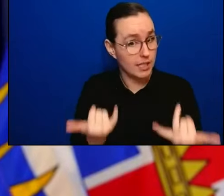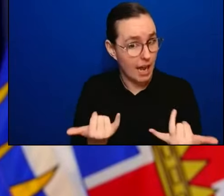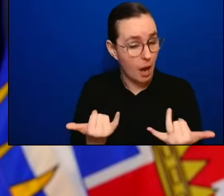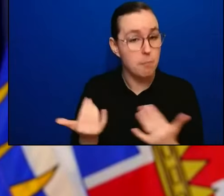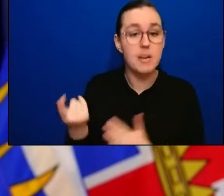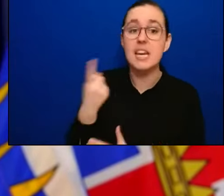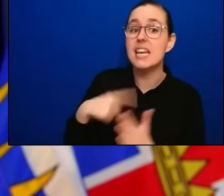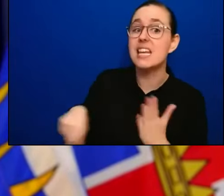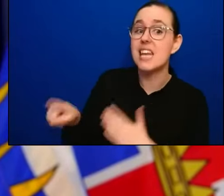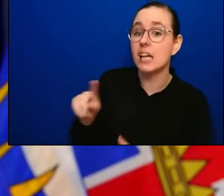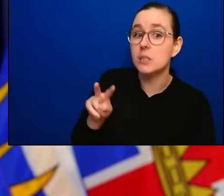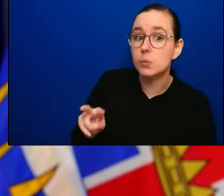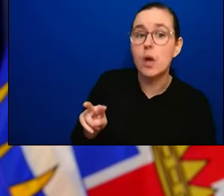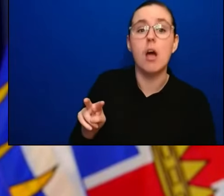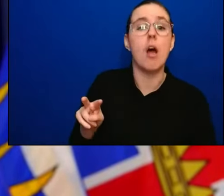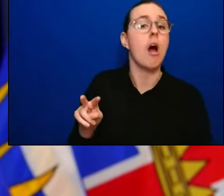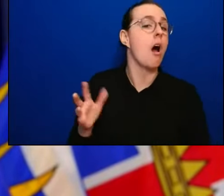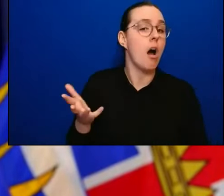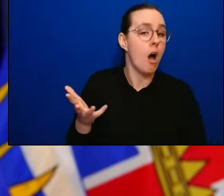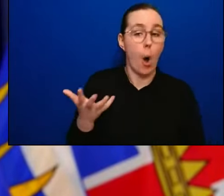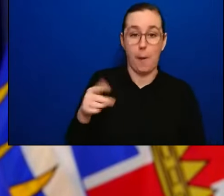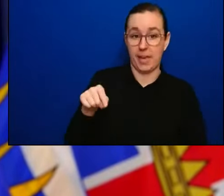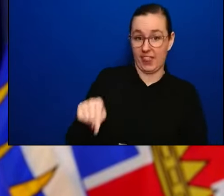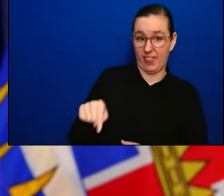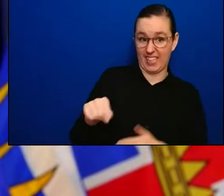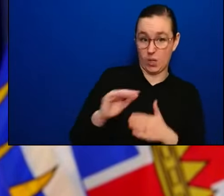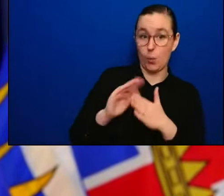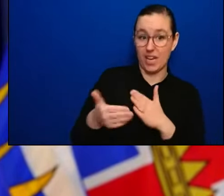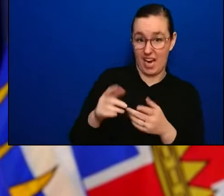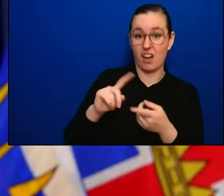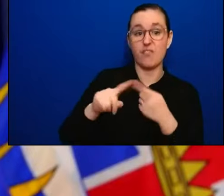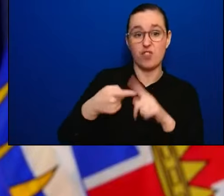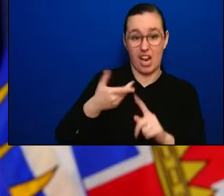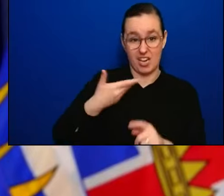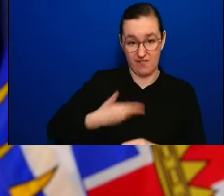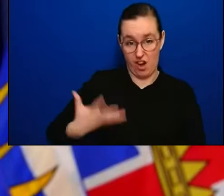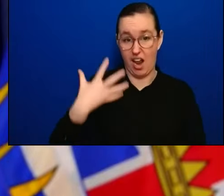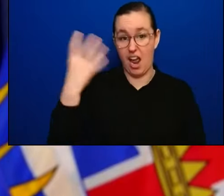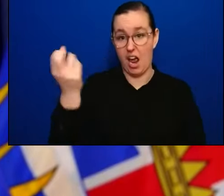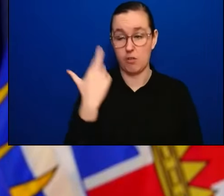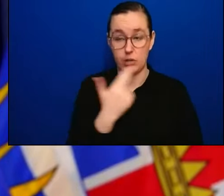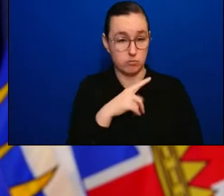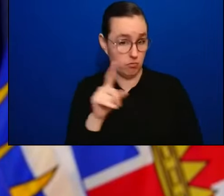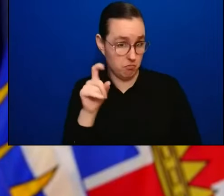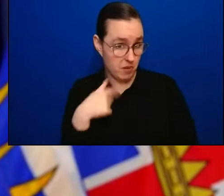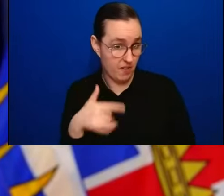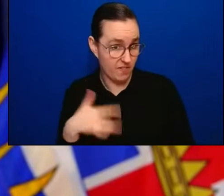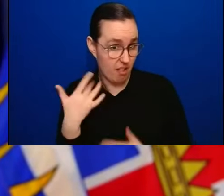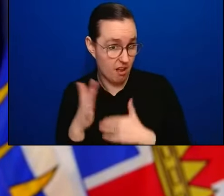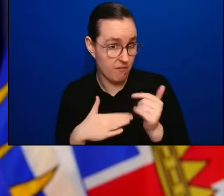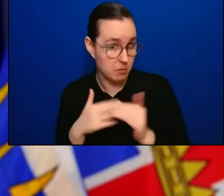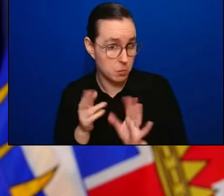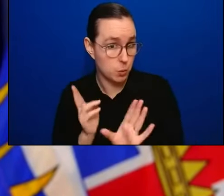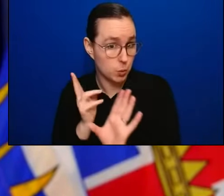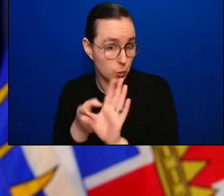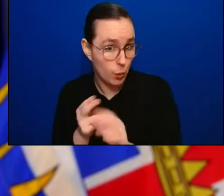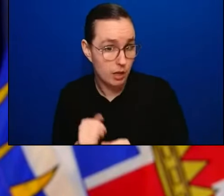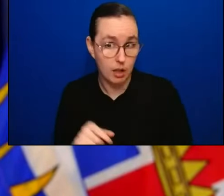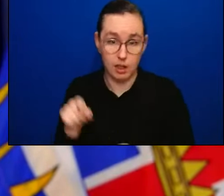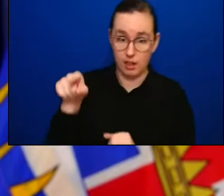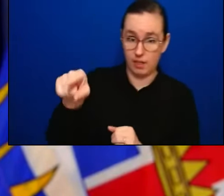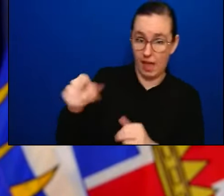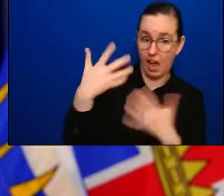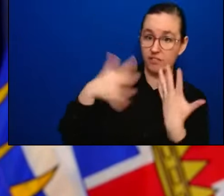friends this coming weekend? Here's how I'm feeling. Here's what I know about my friends and whether they've been exposed to anybody with